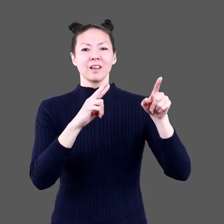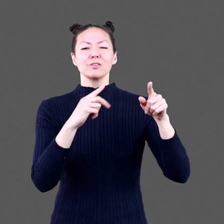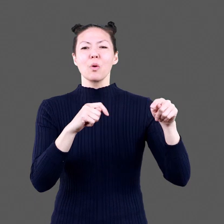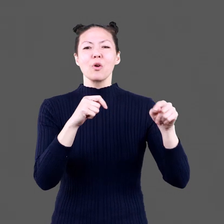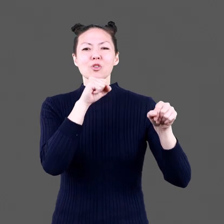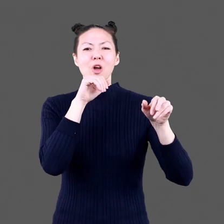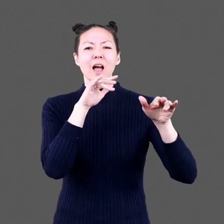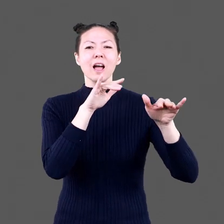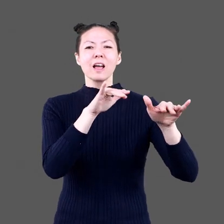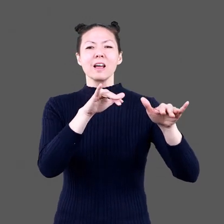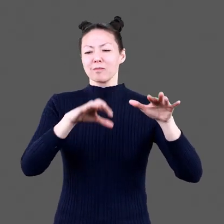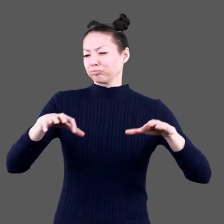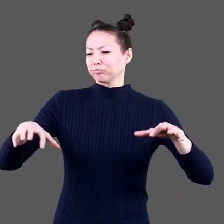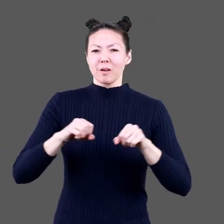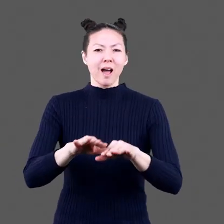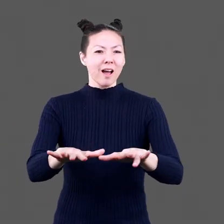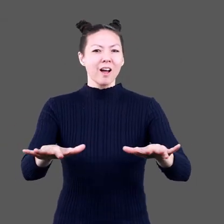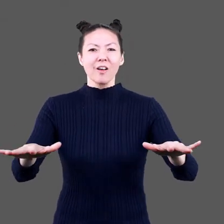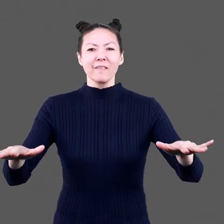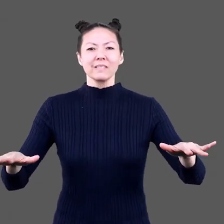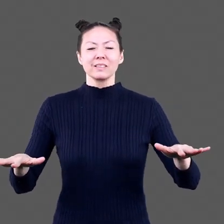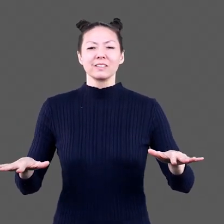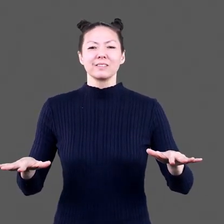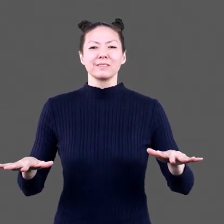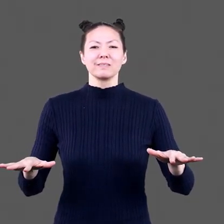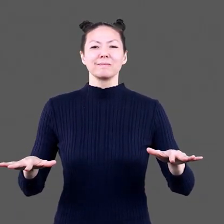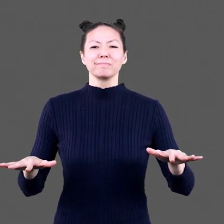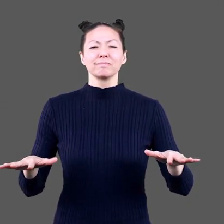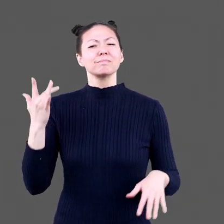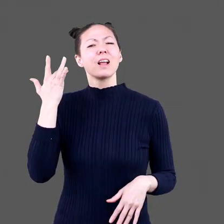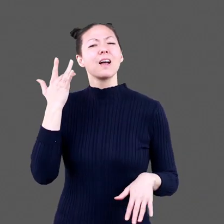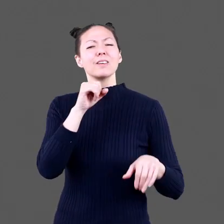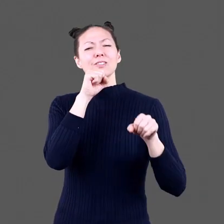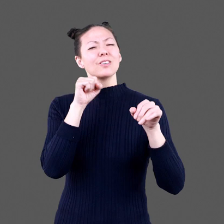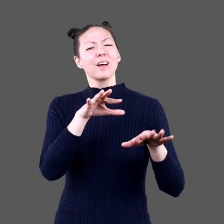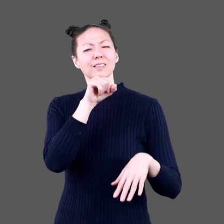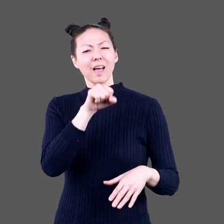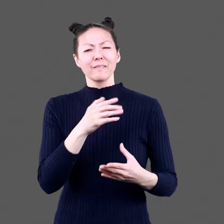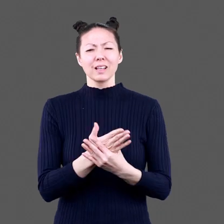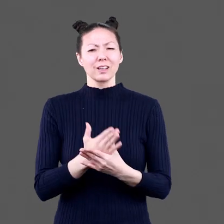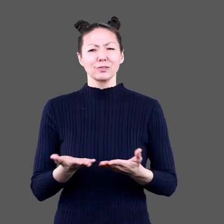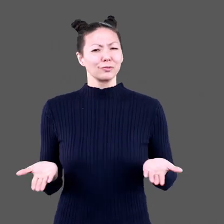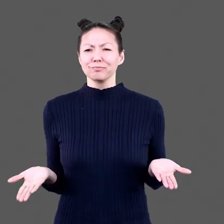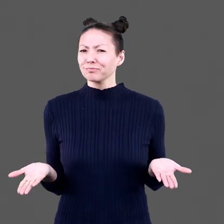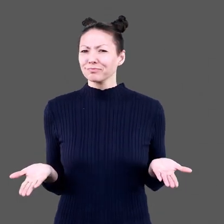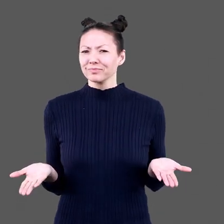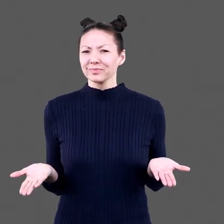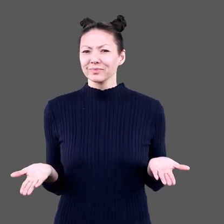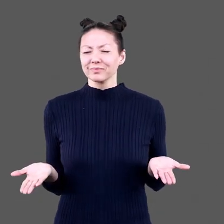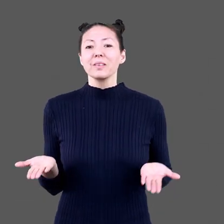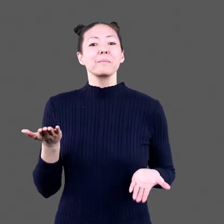Toy dragons lie scattered on the floor Why do dragons love